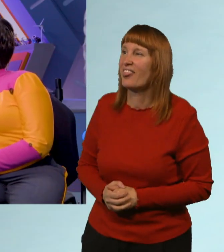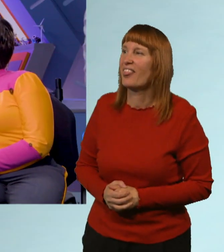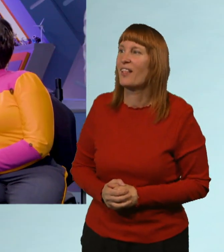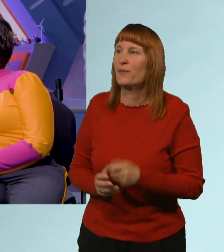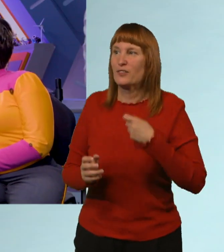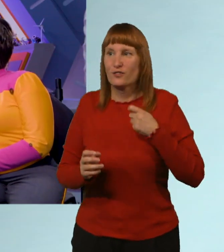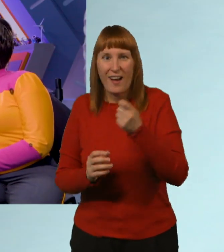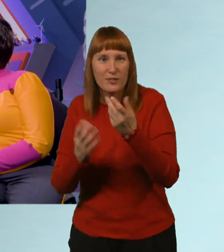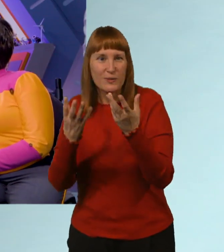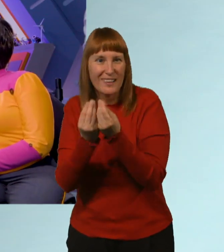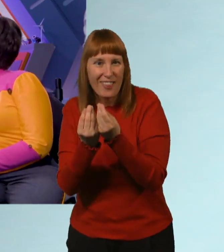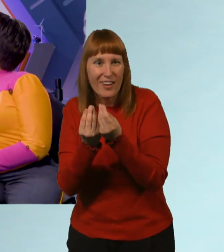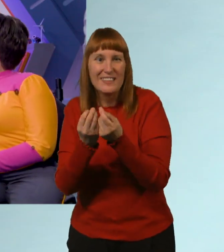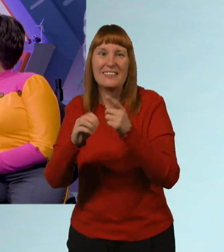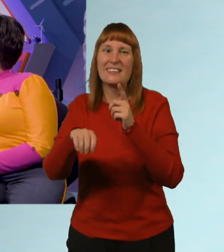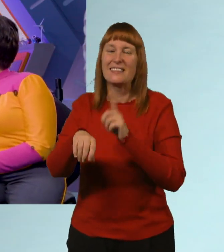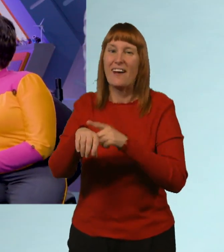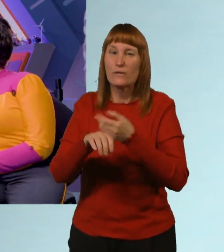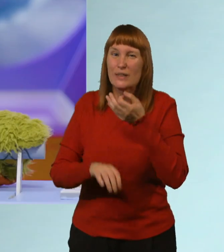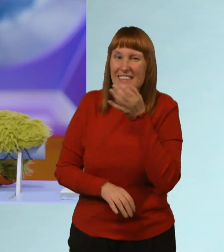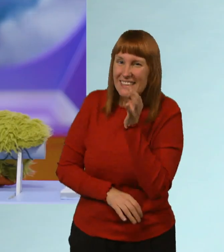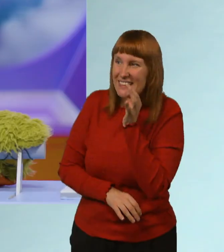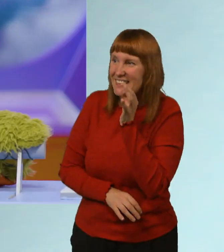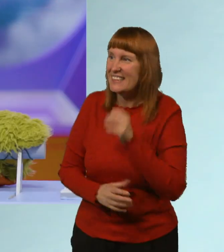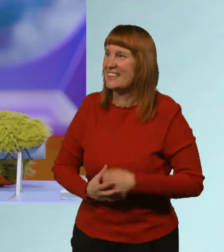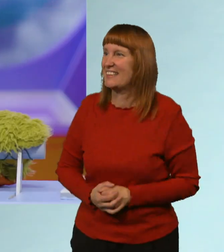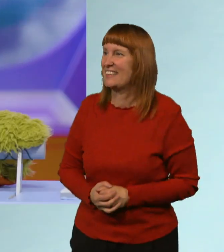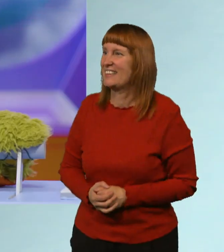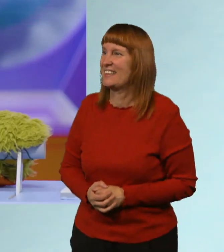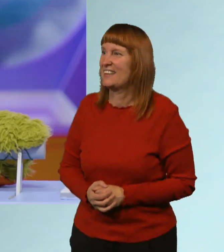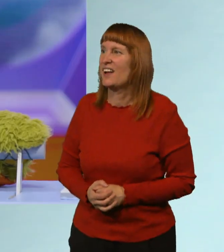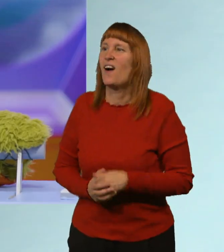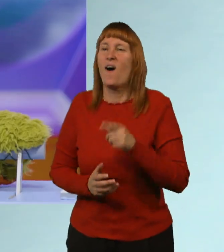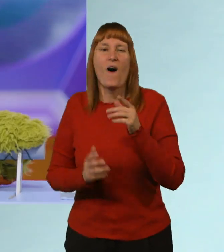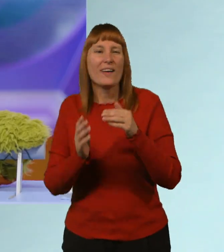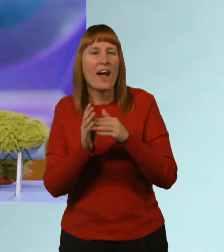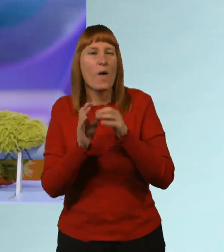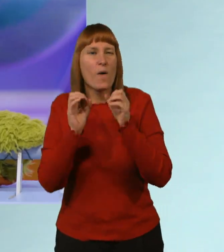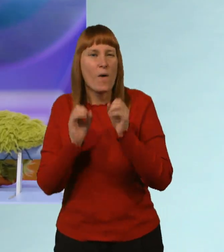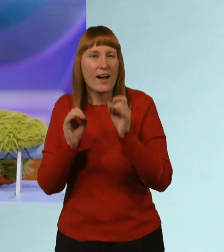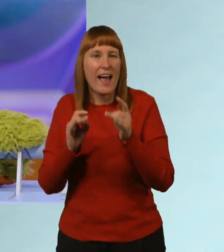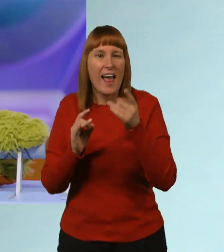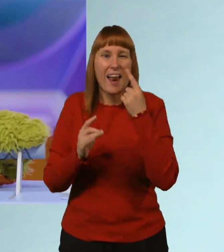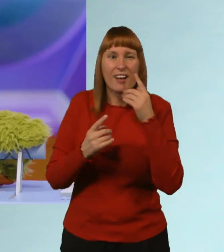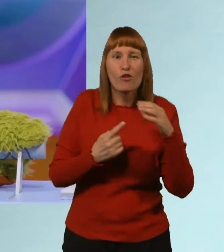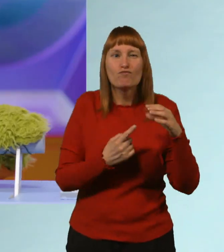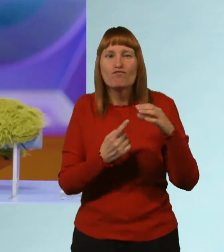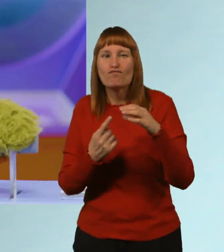on together now, Zoom. It's time for tea. Oh, yeah. OK, Curiosity, let's zoom around.